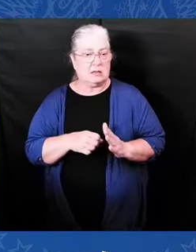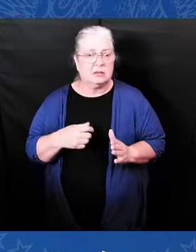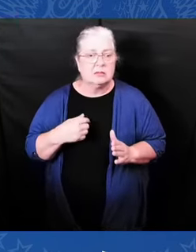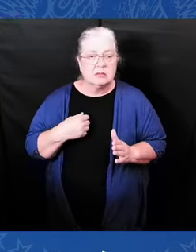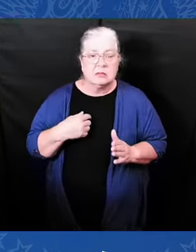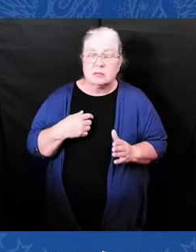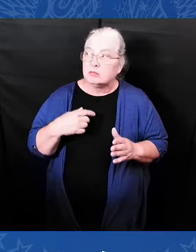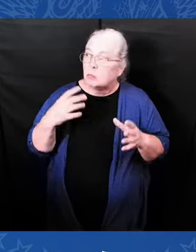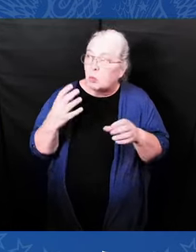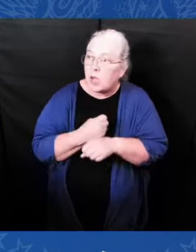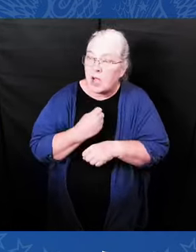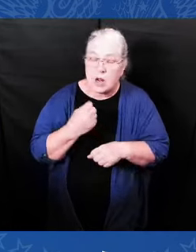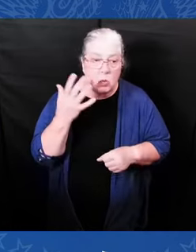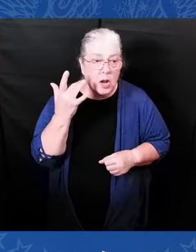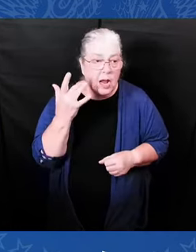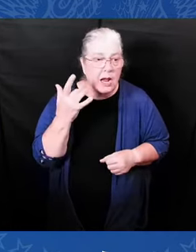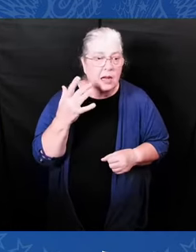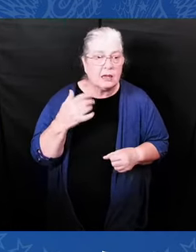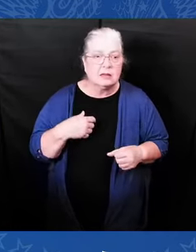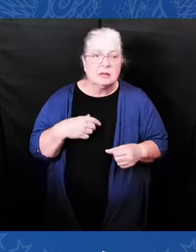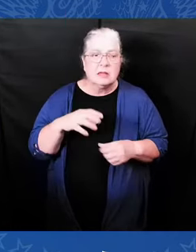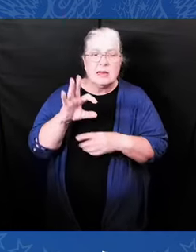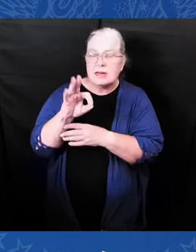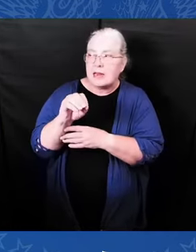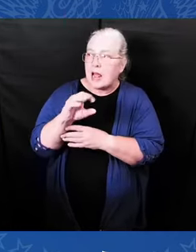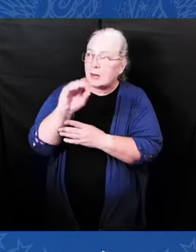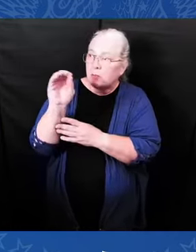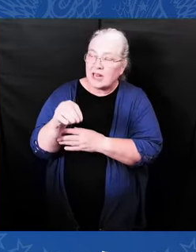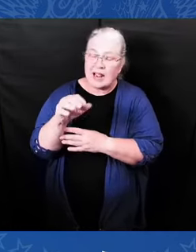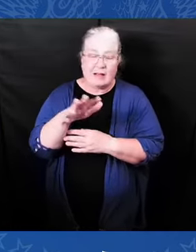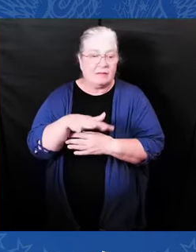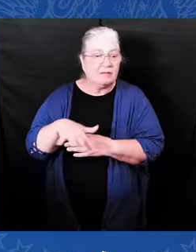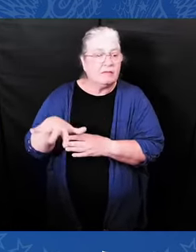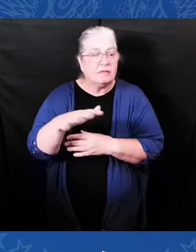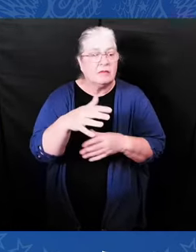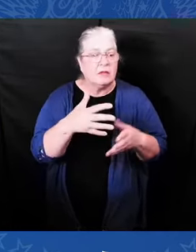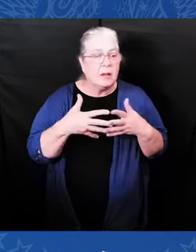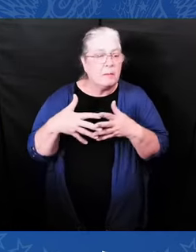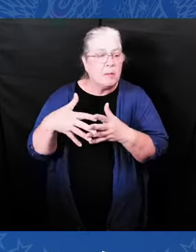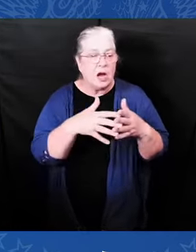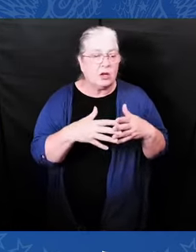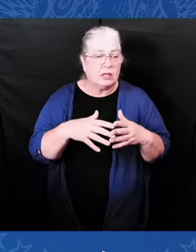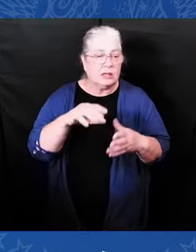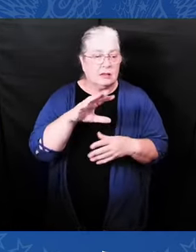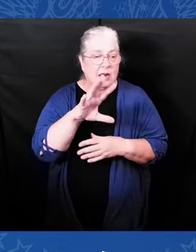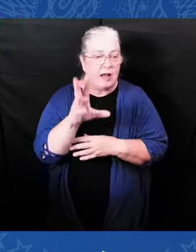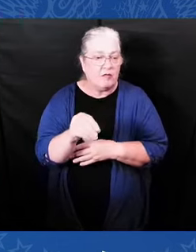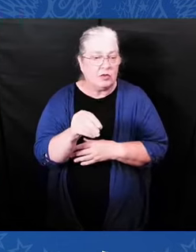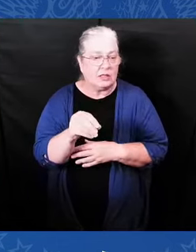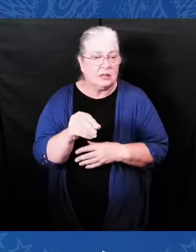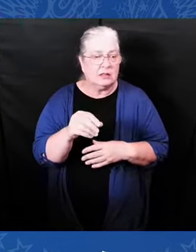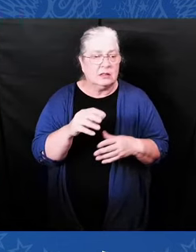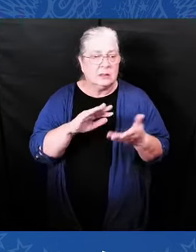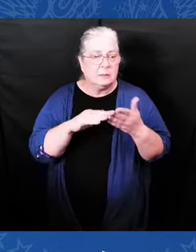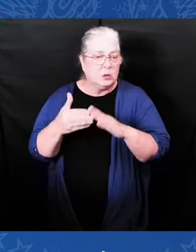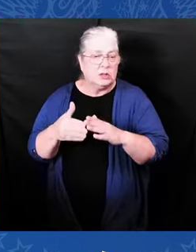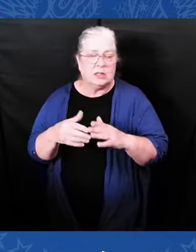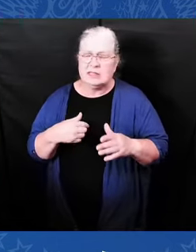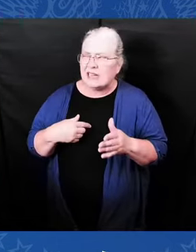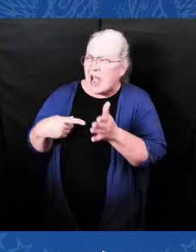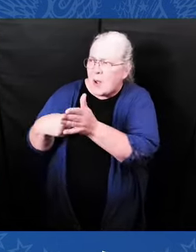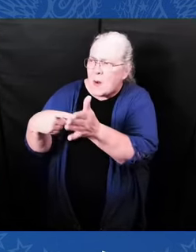Thank you, Kamala, for that introduction and for your partnership, always fighting for freedom. She's doing an incredible job, and she really is.